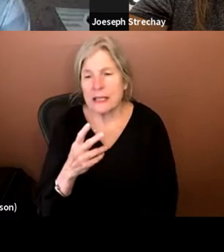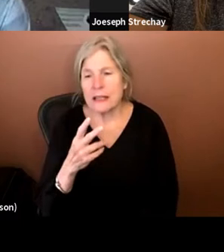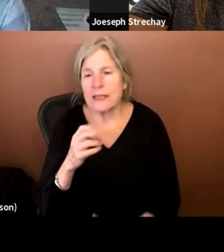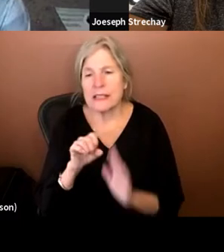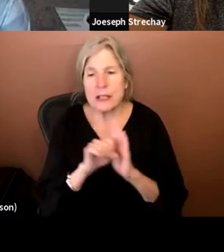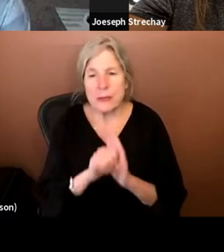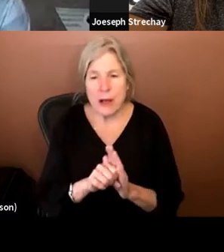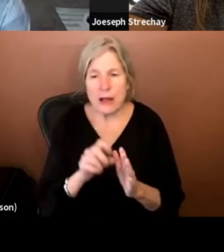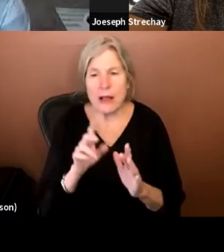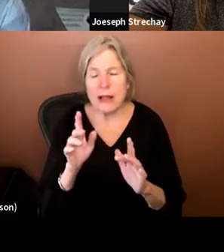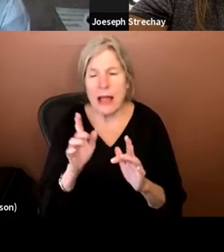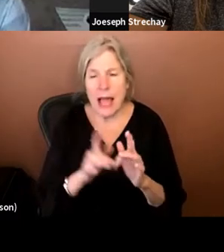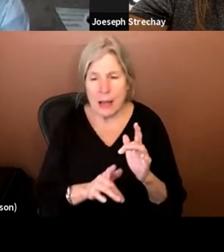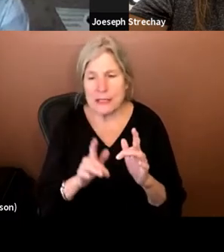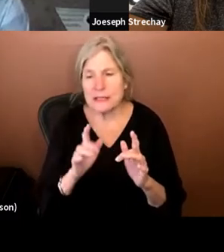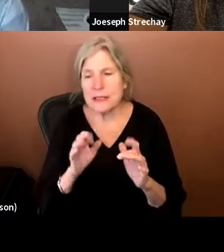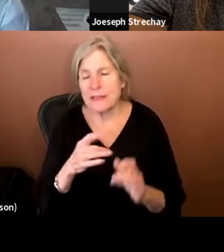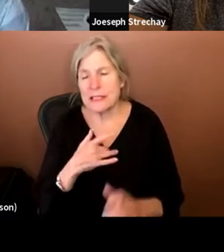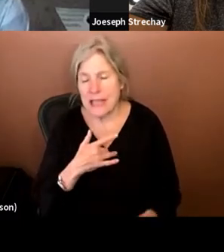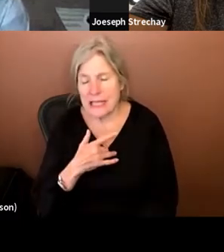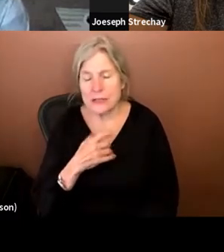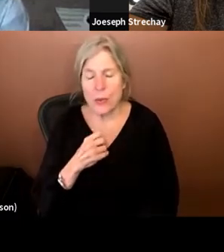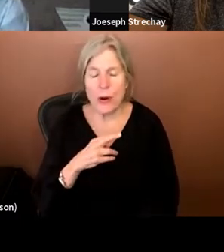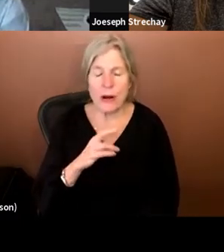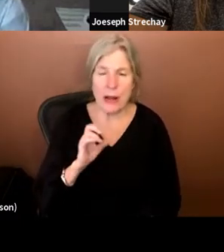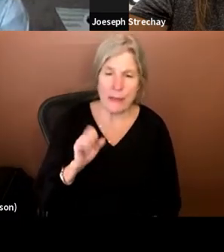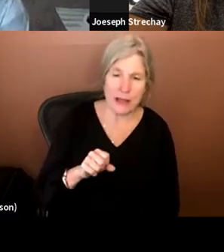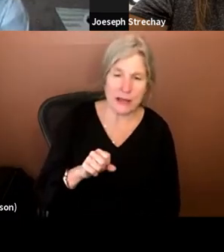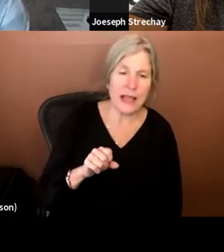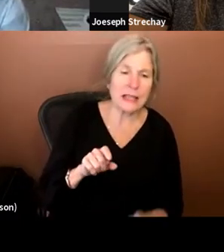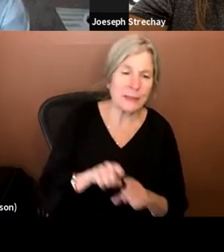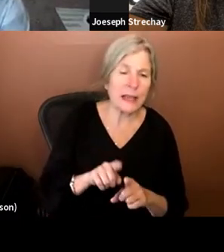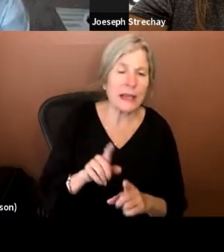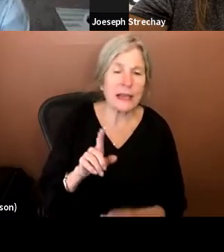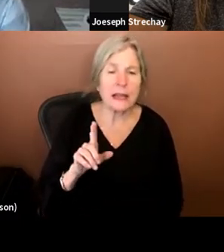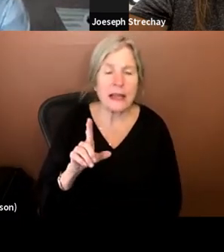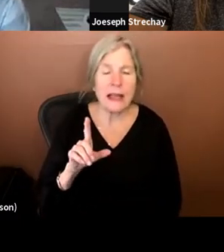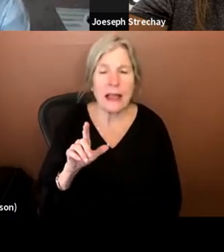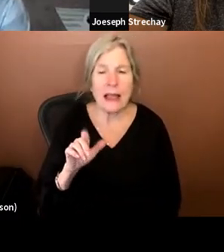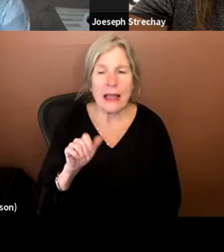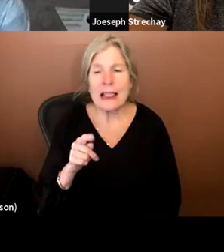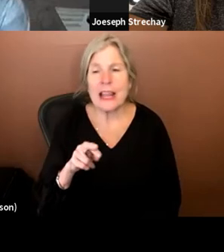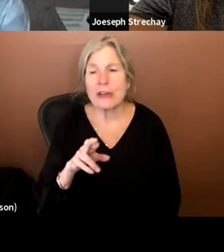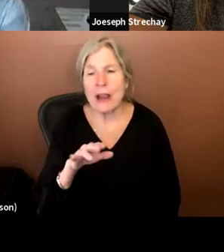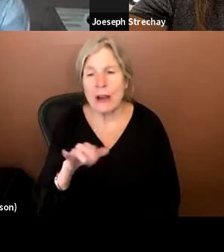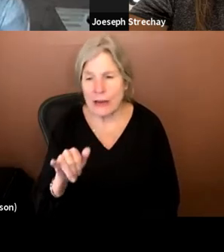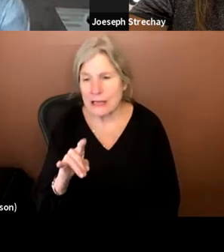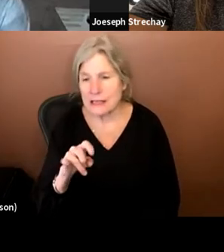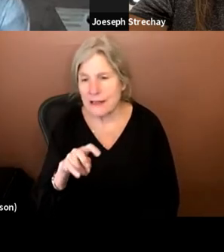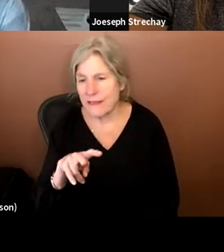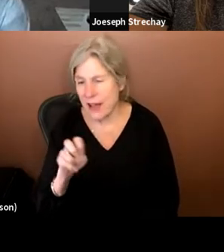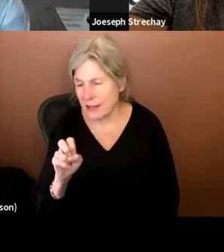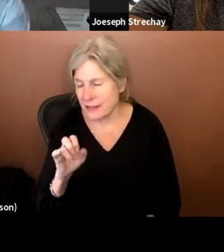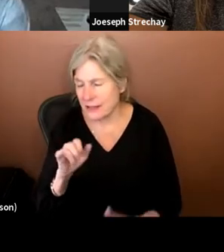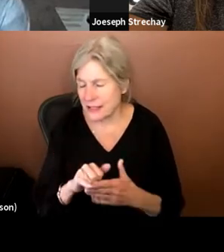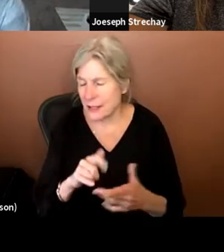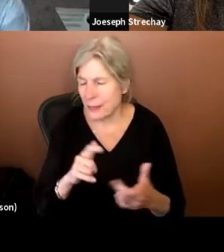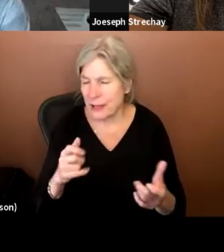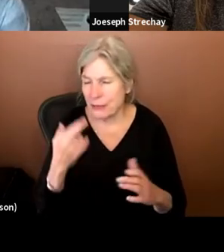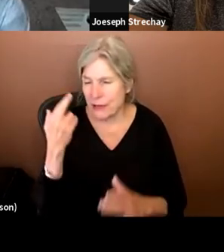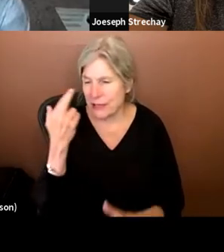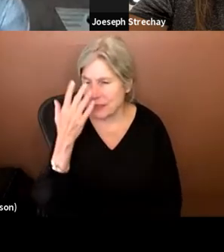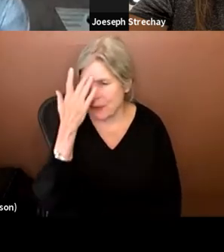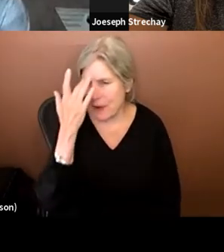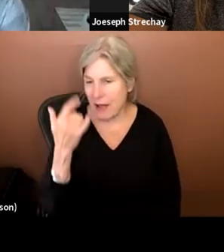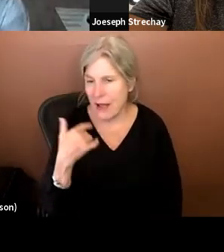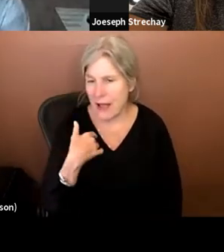symbolic absence of a sense or an ability as being a literary device. Um, that's a big reason why I,